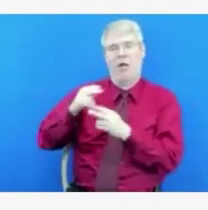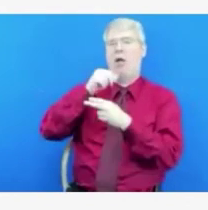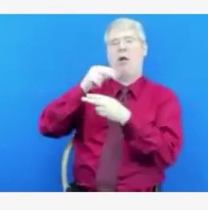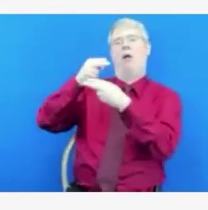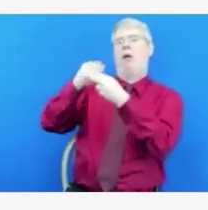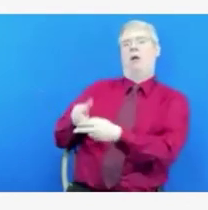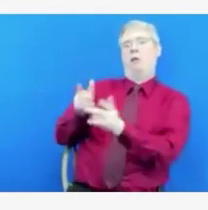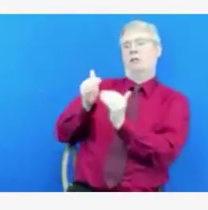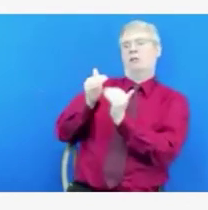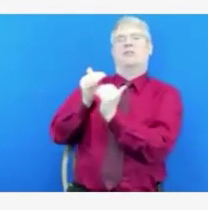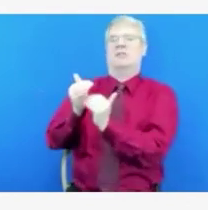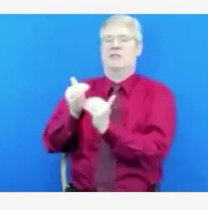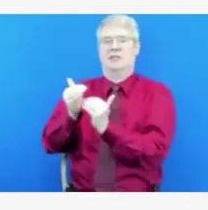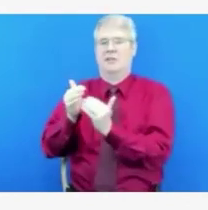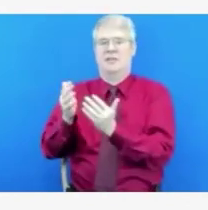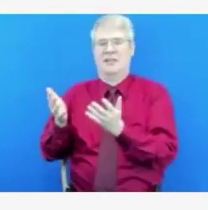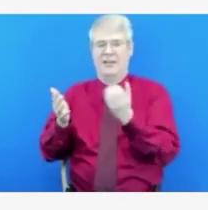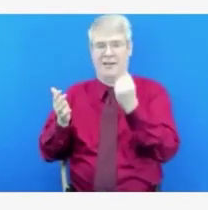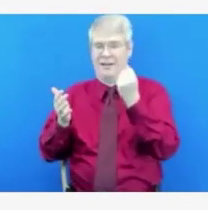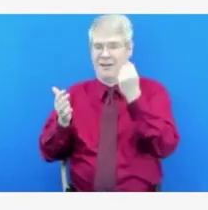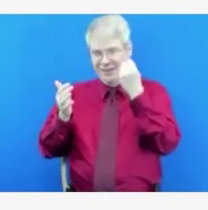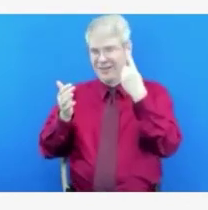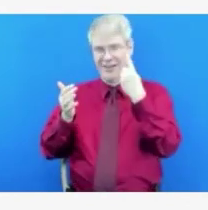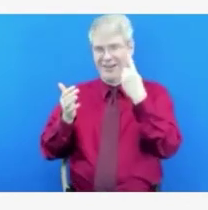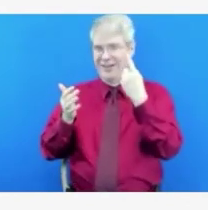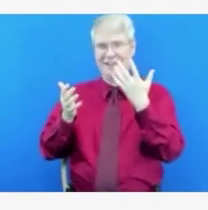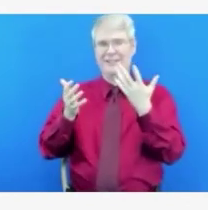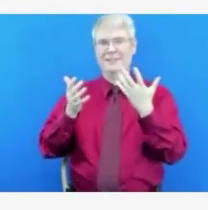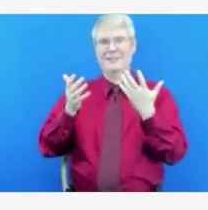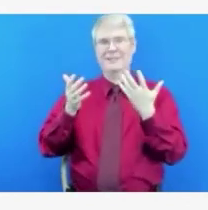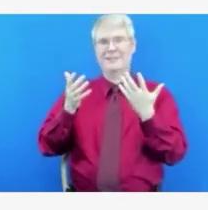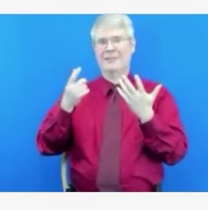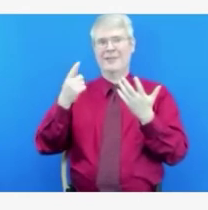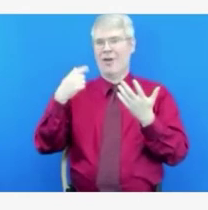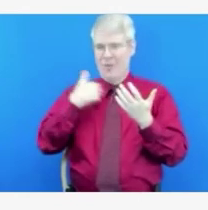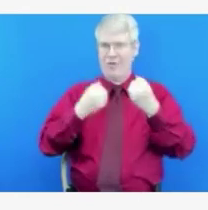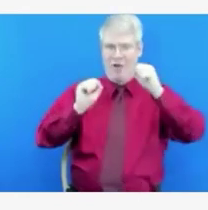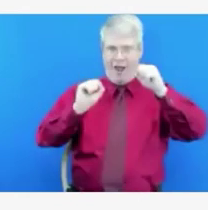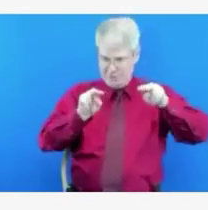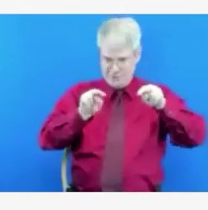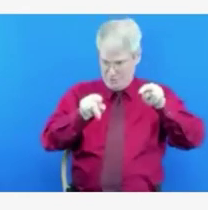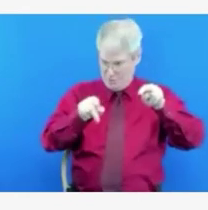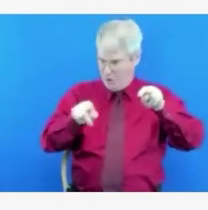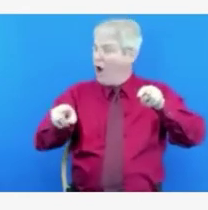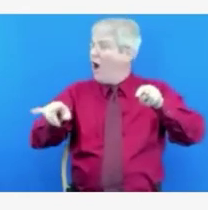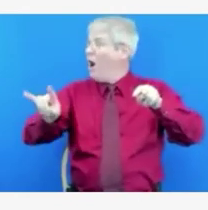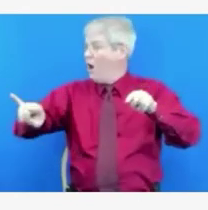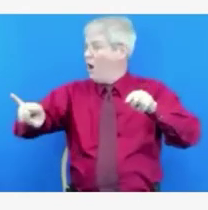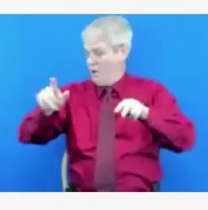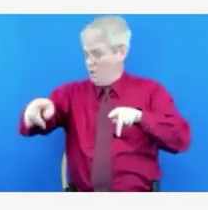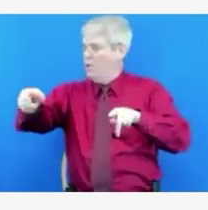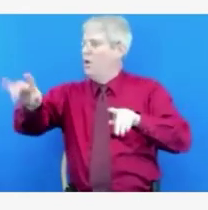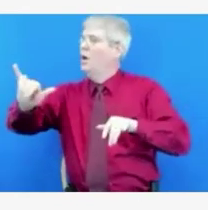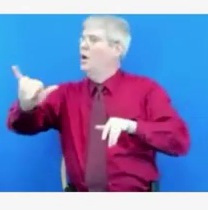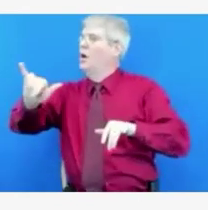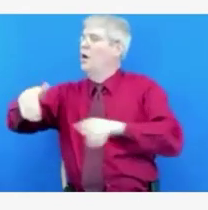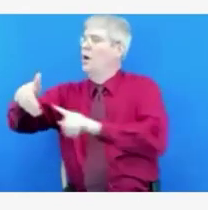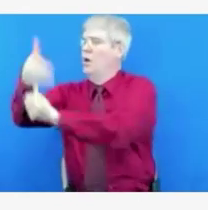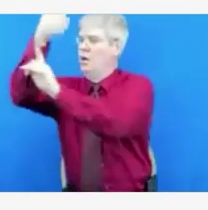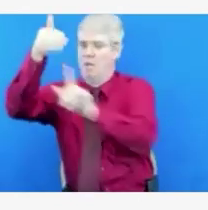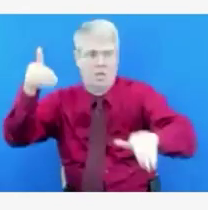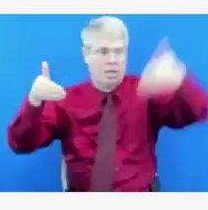fluid. And so we do not try to attempt kind of who's moving in and out of crisis standards of care to track that.